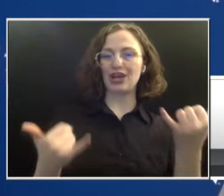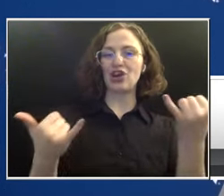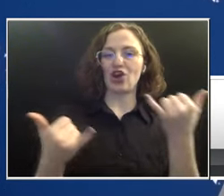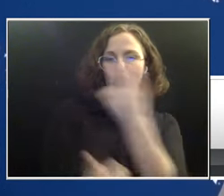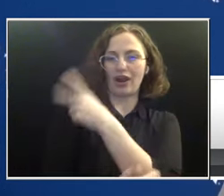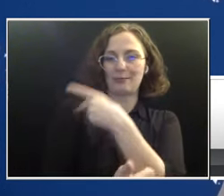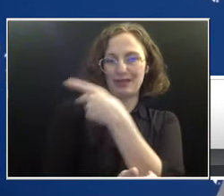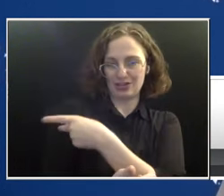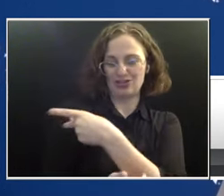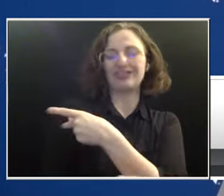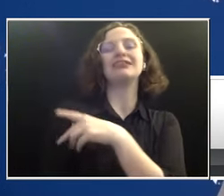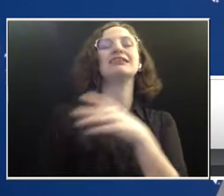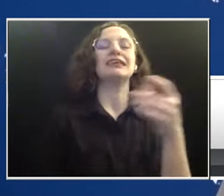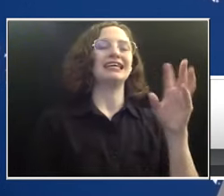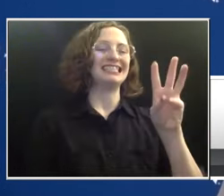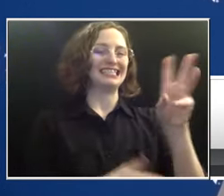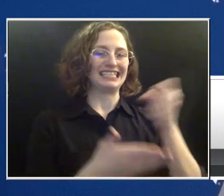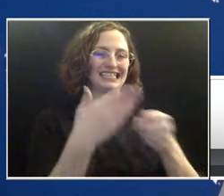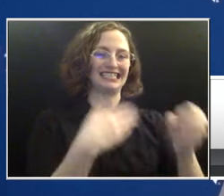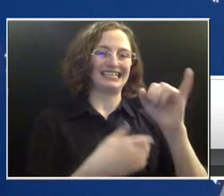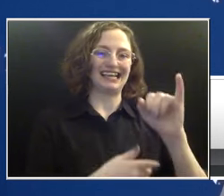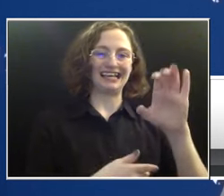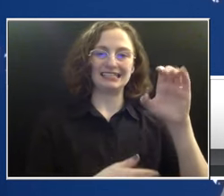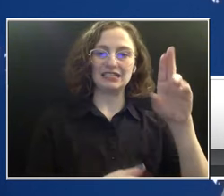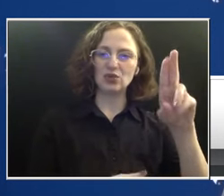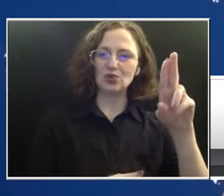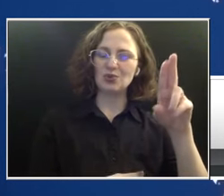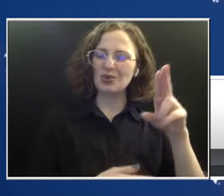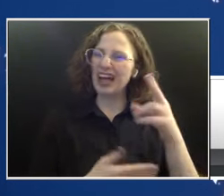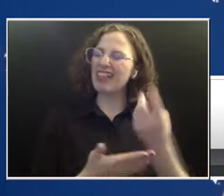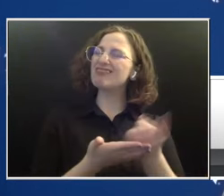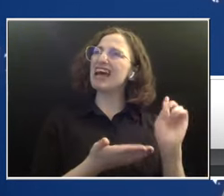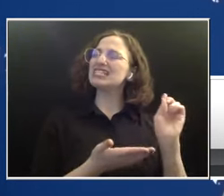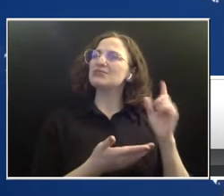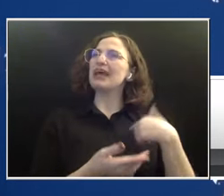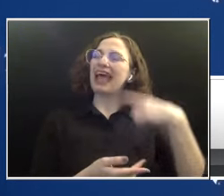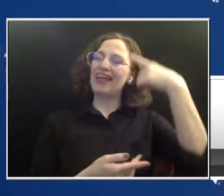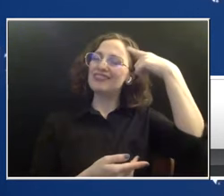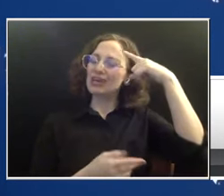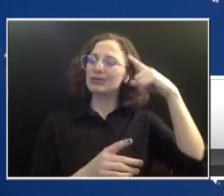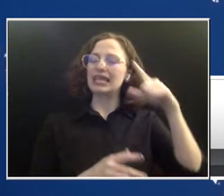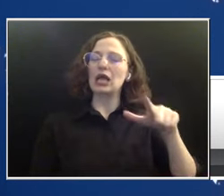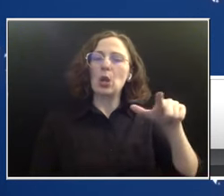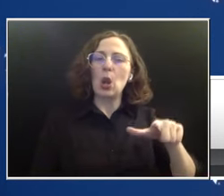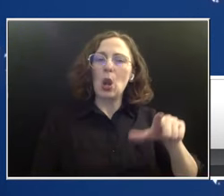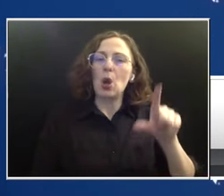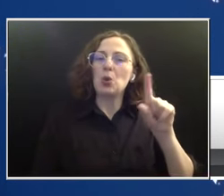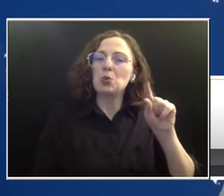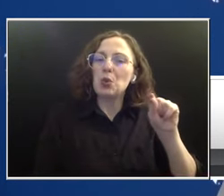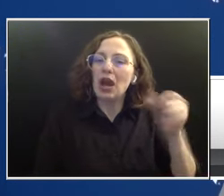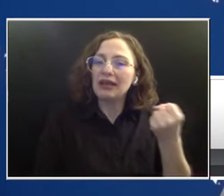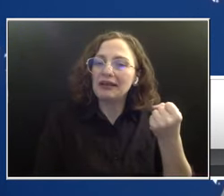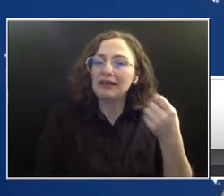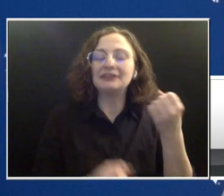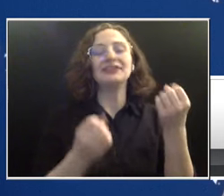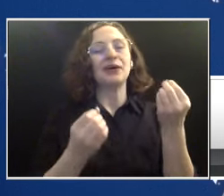when it was all said and done, I think we had like low 20s. And so we have gone up, unfortunately.